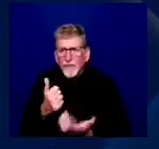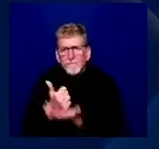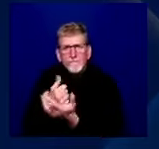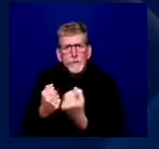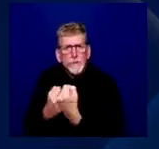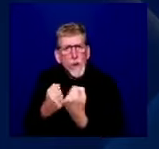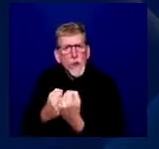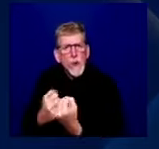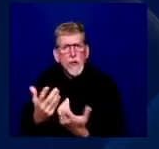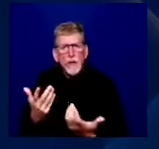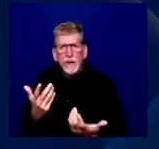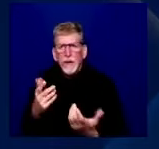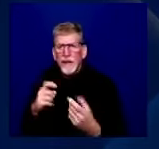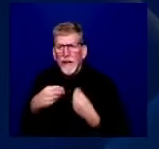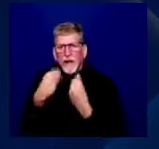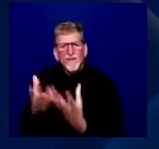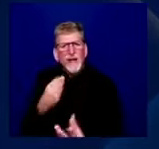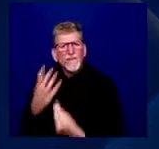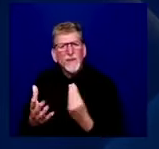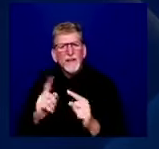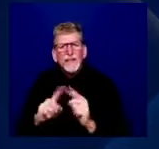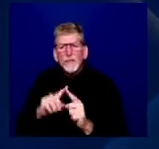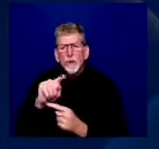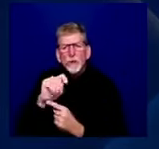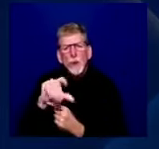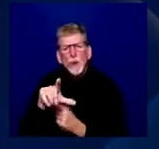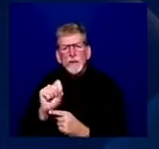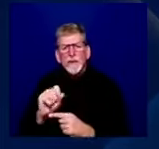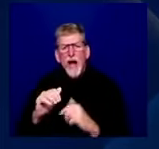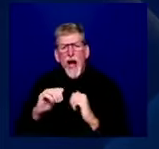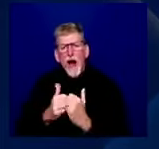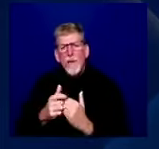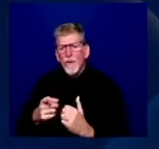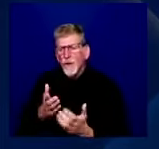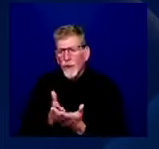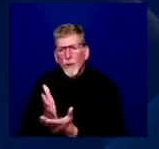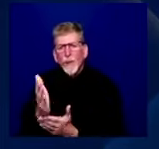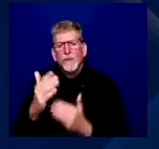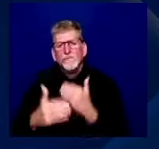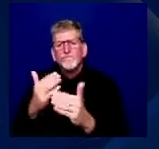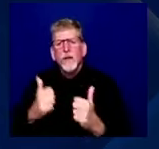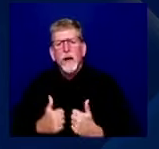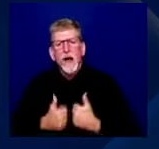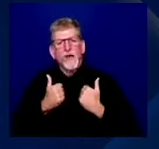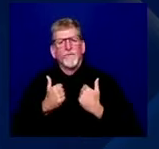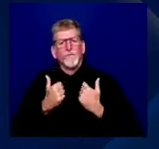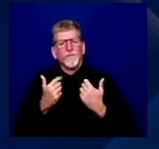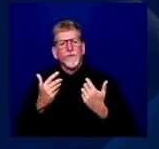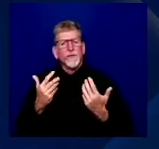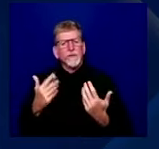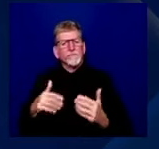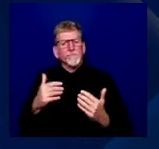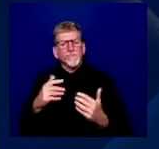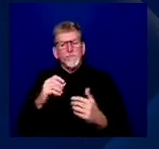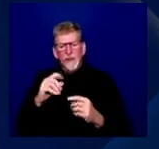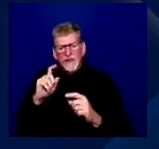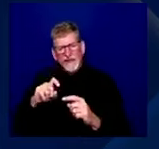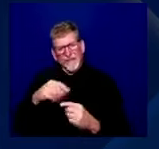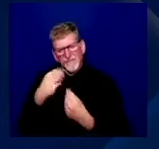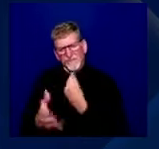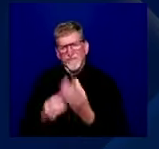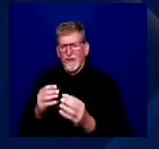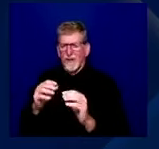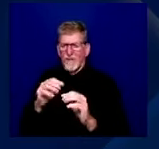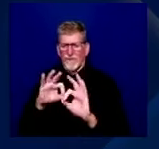tools that they need to get their life back on track. I think that those are all things that we can do to make sure that we're supporting these families. Yeah,